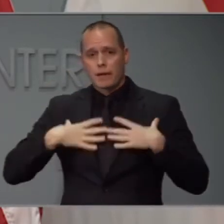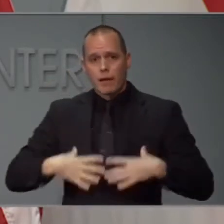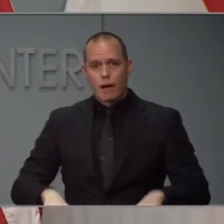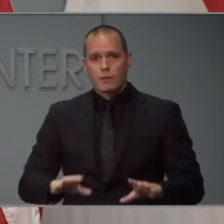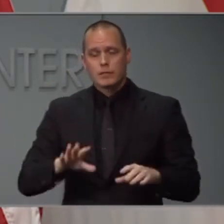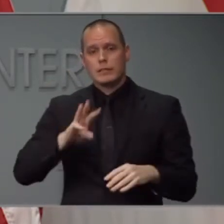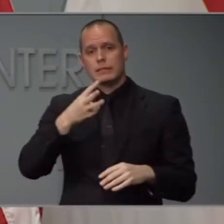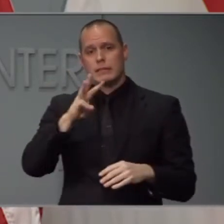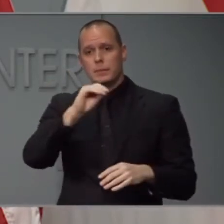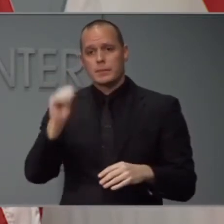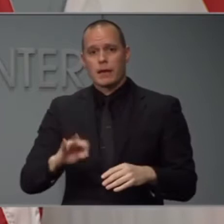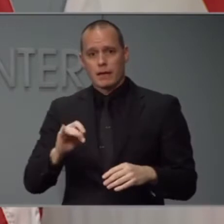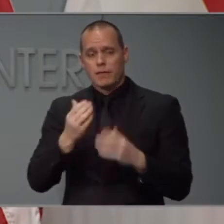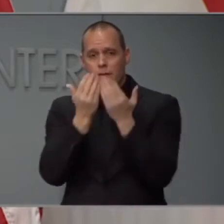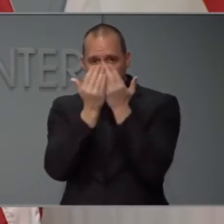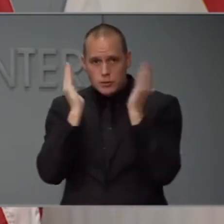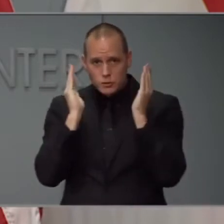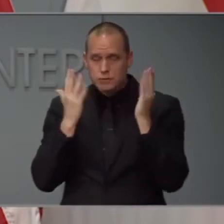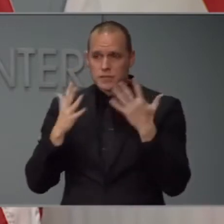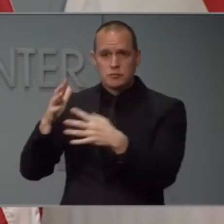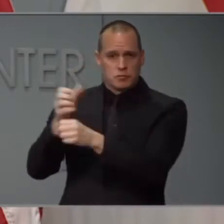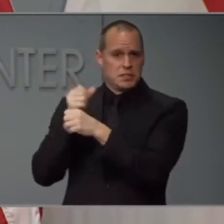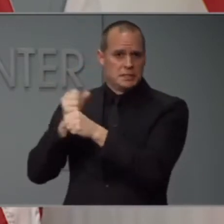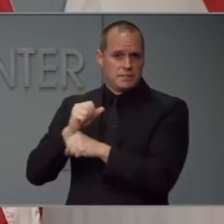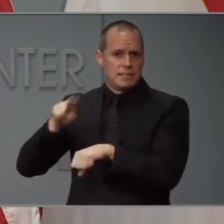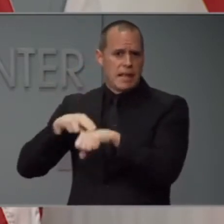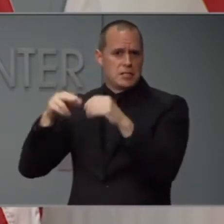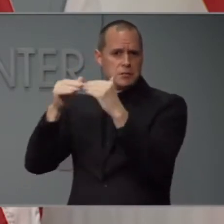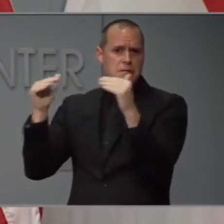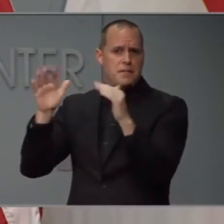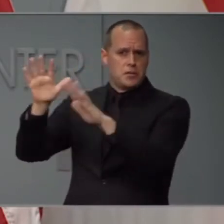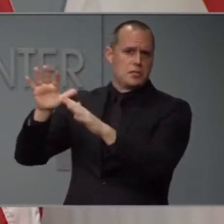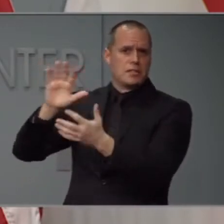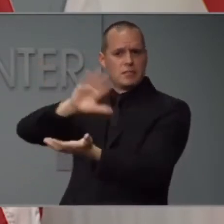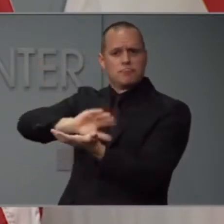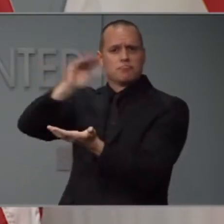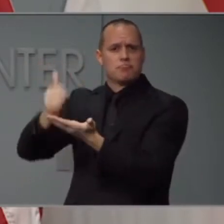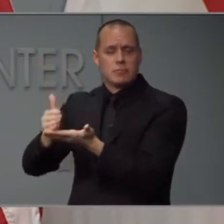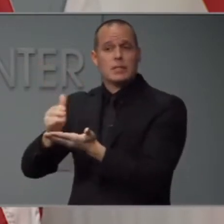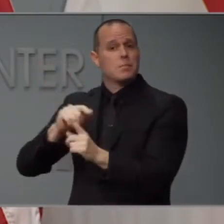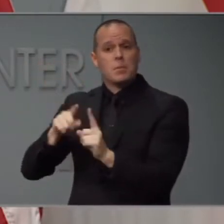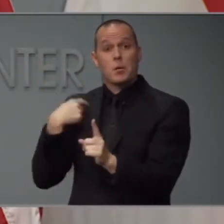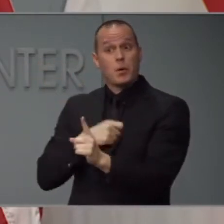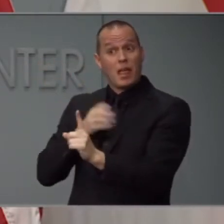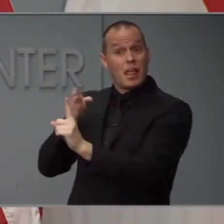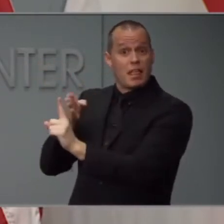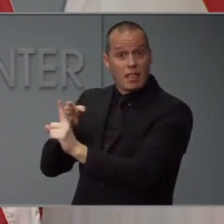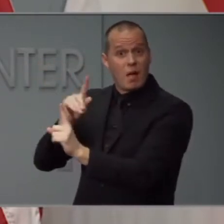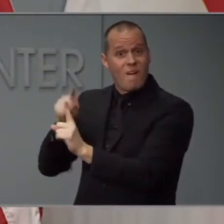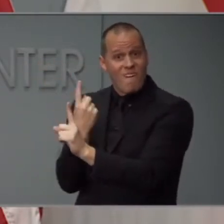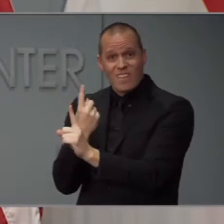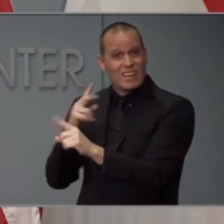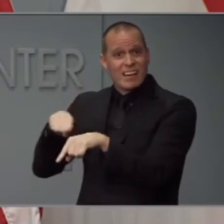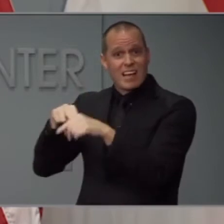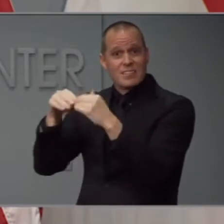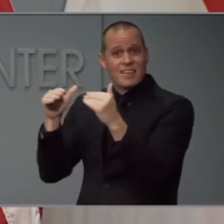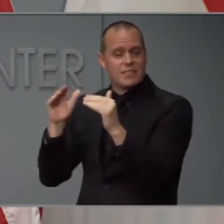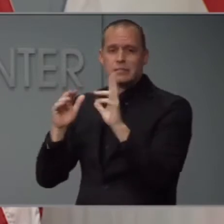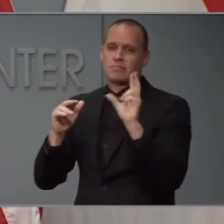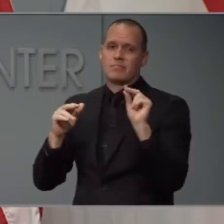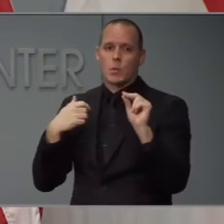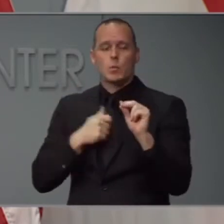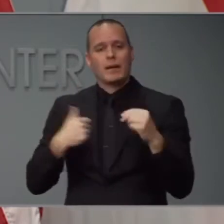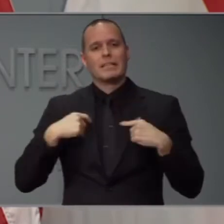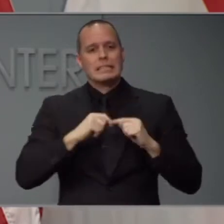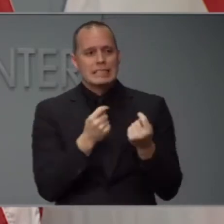16% of the face shields. The National Stockpile is not our only source of these supplies. We have a team working to source and